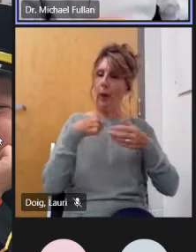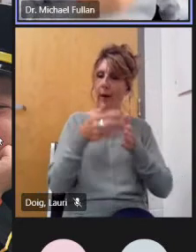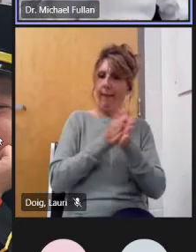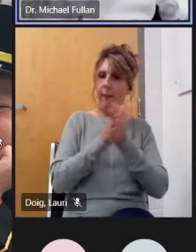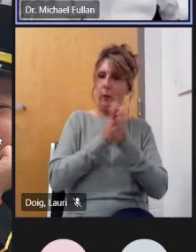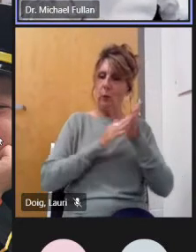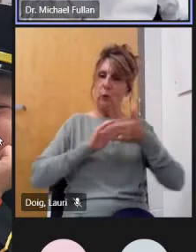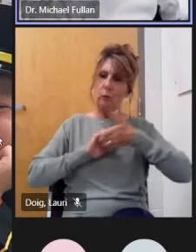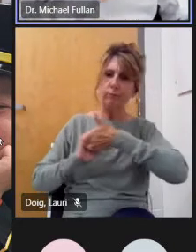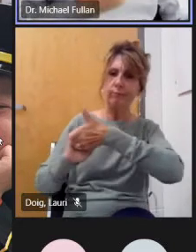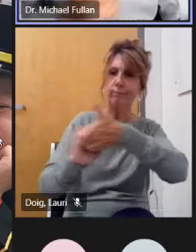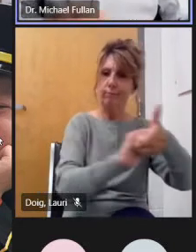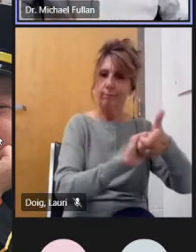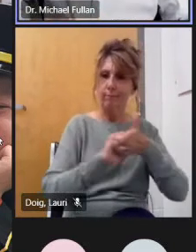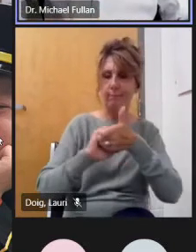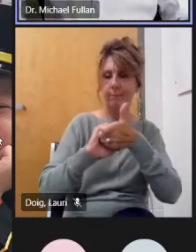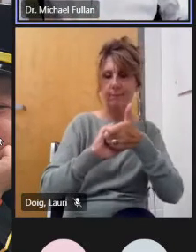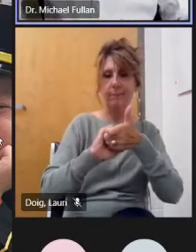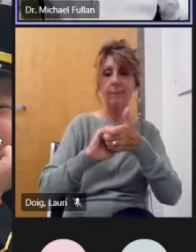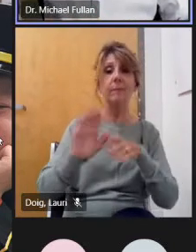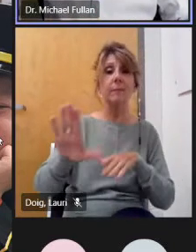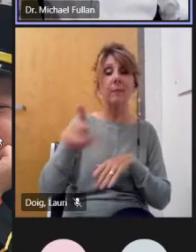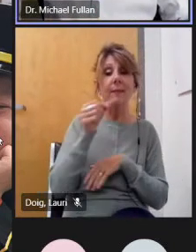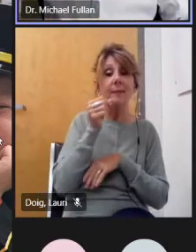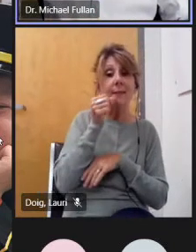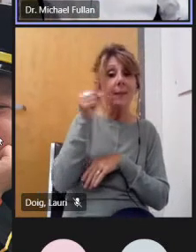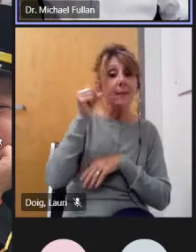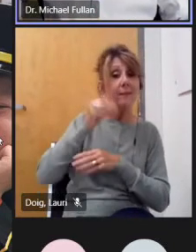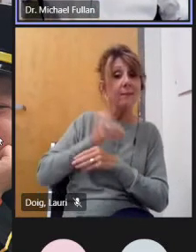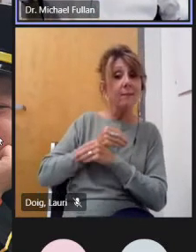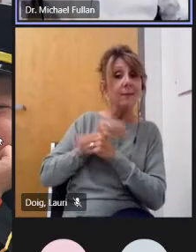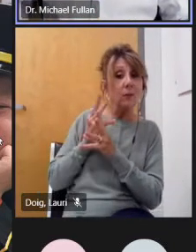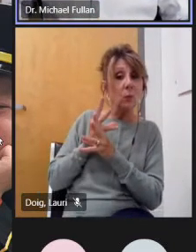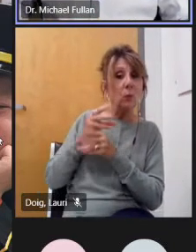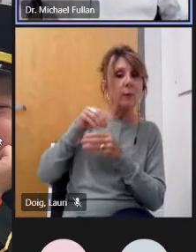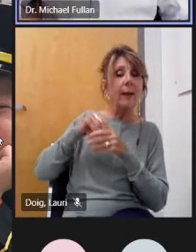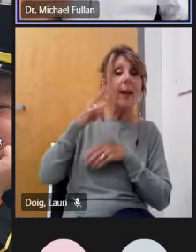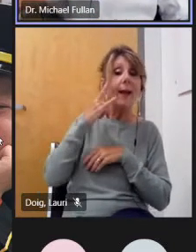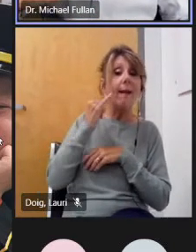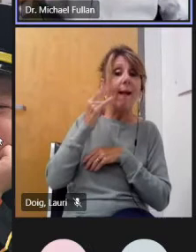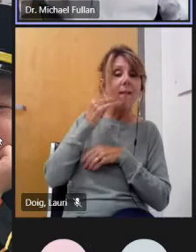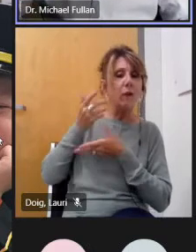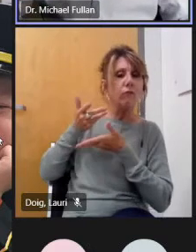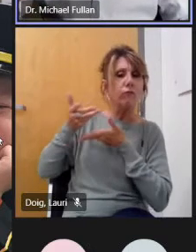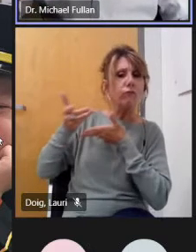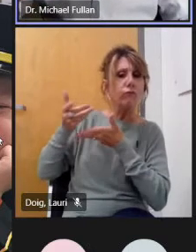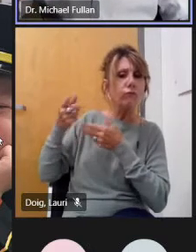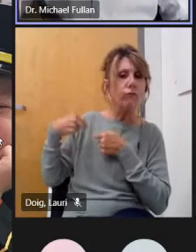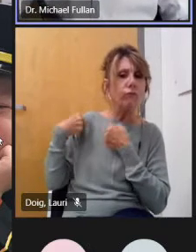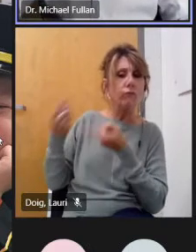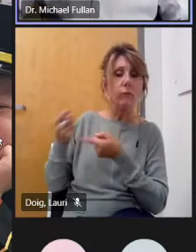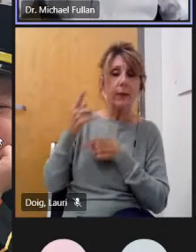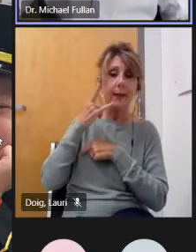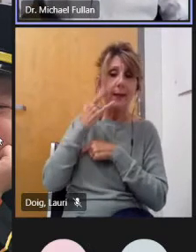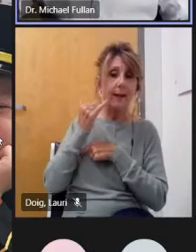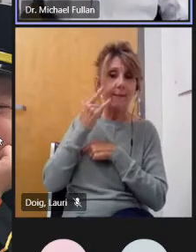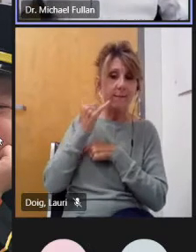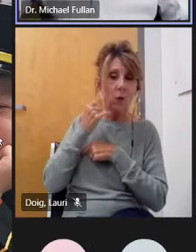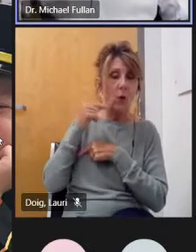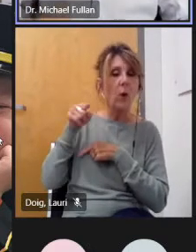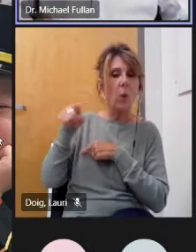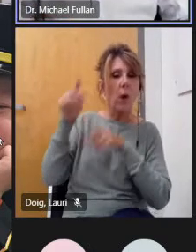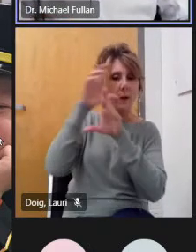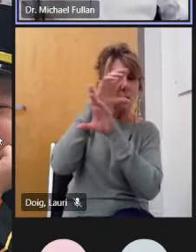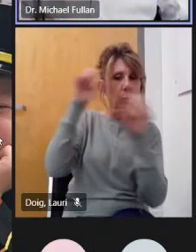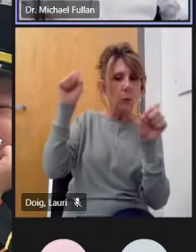california quite a lot and i was on zoom yesterday with one of the uh heads of the the superintendent of one of the